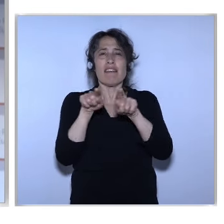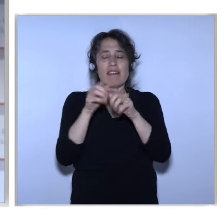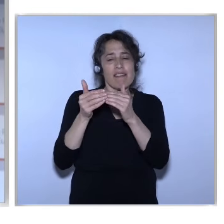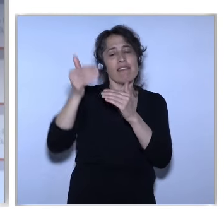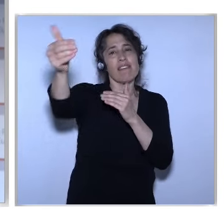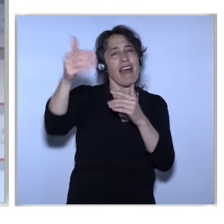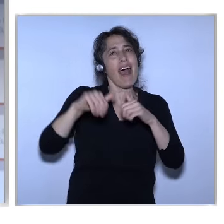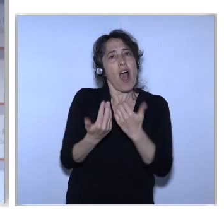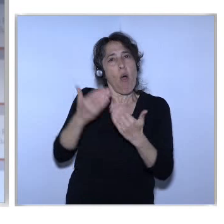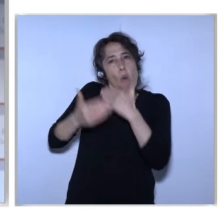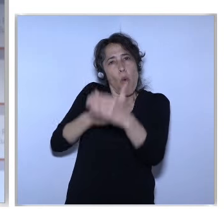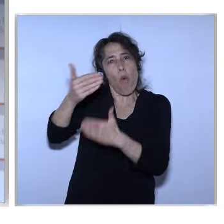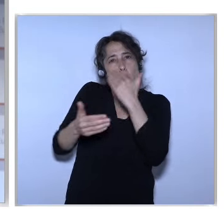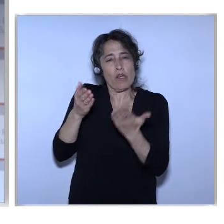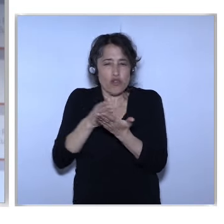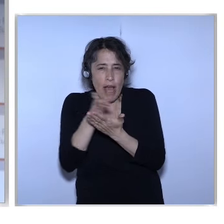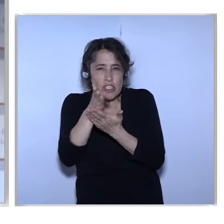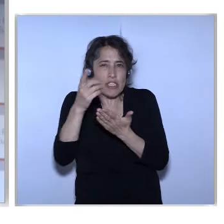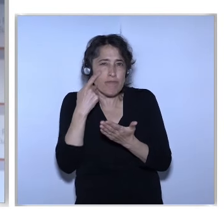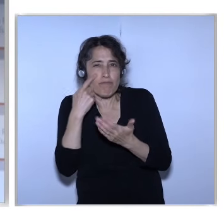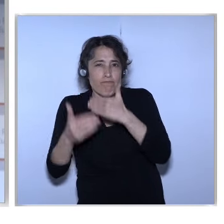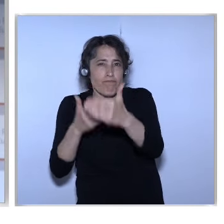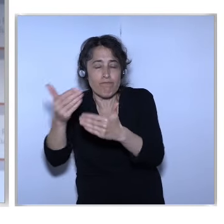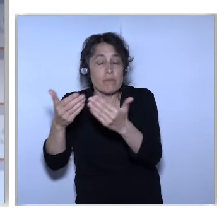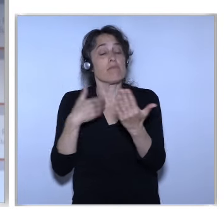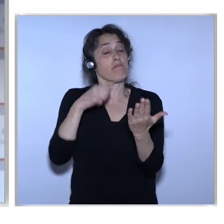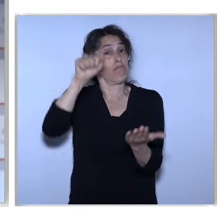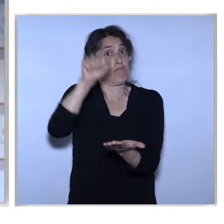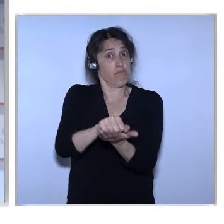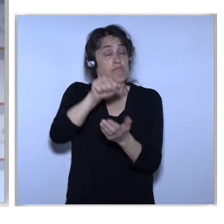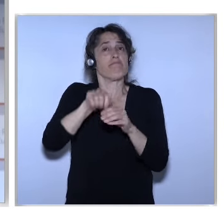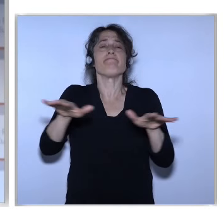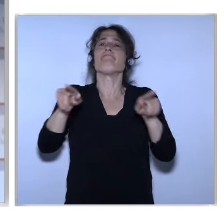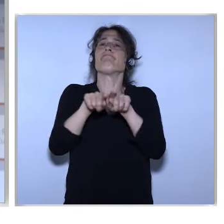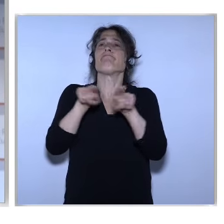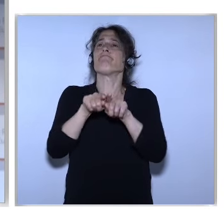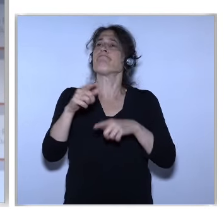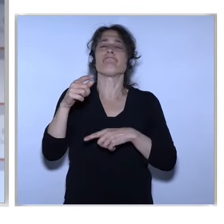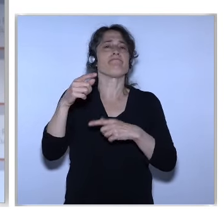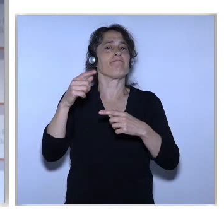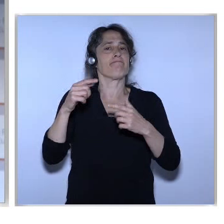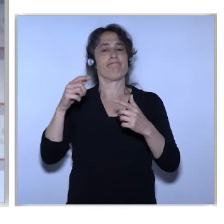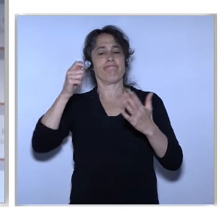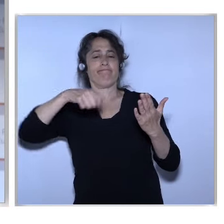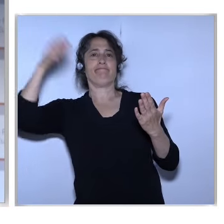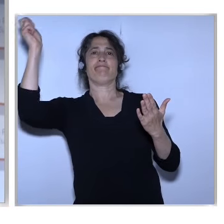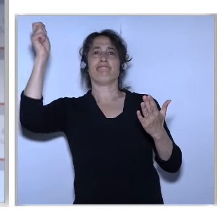and wise implementation of it Will be the key of our success